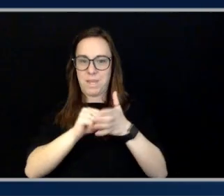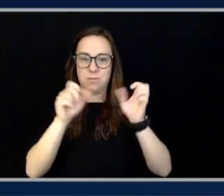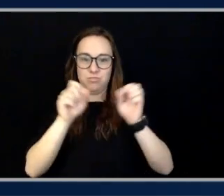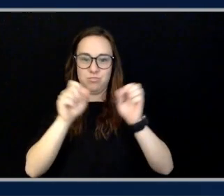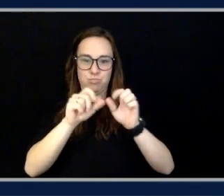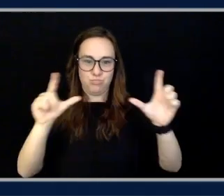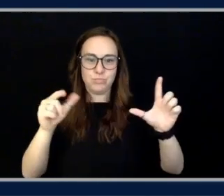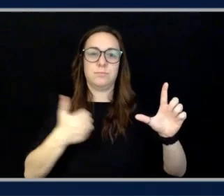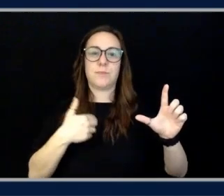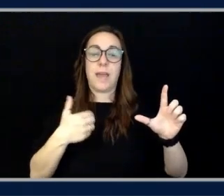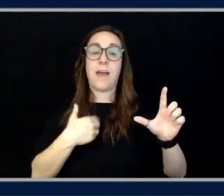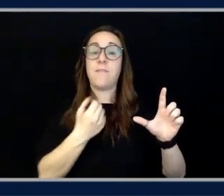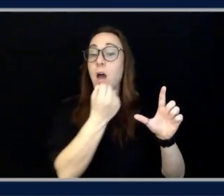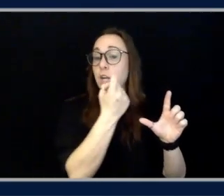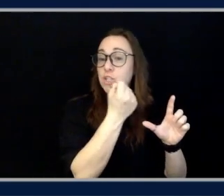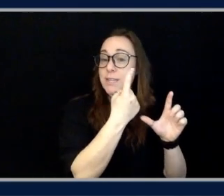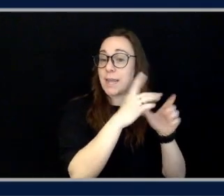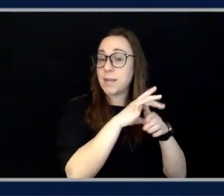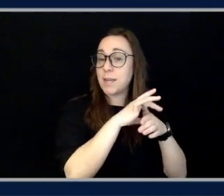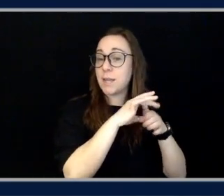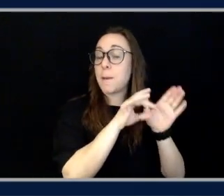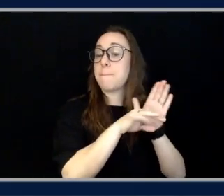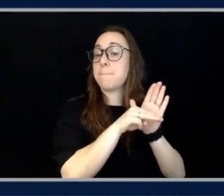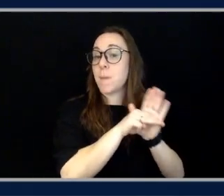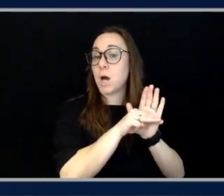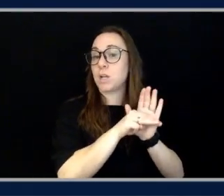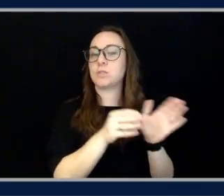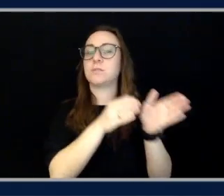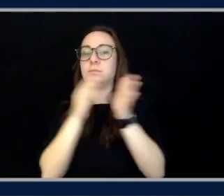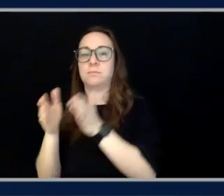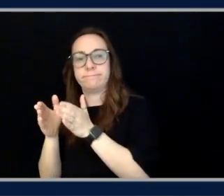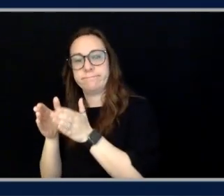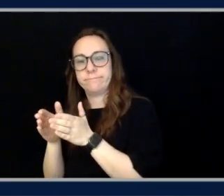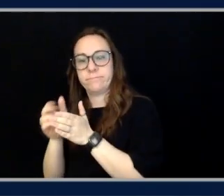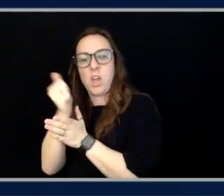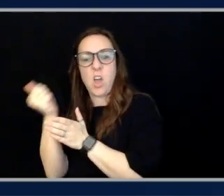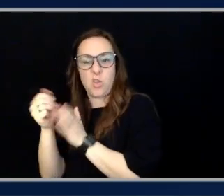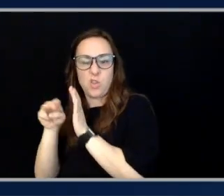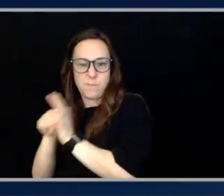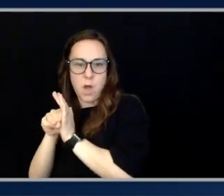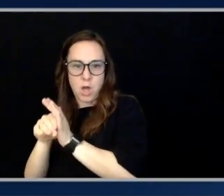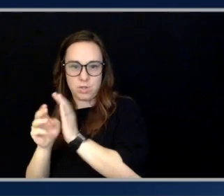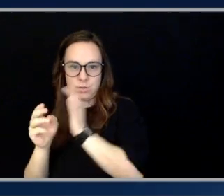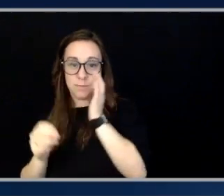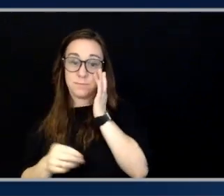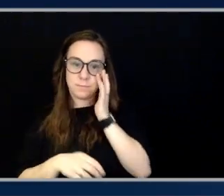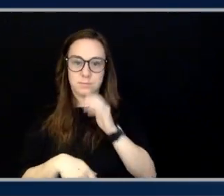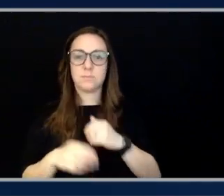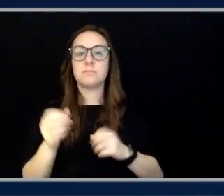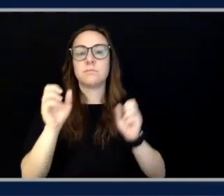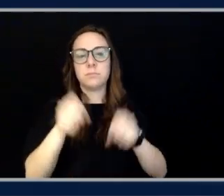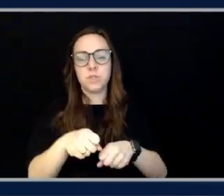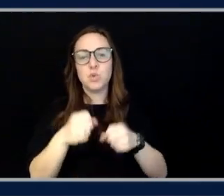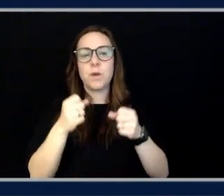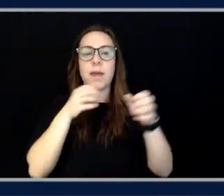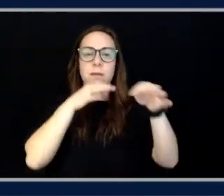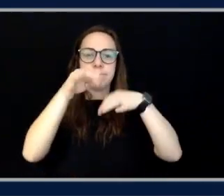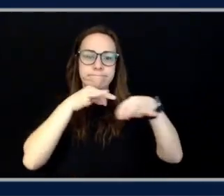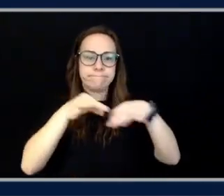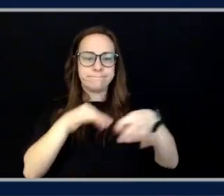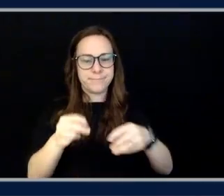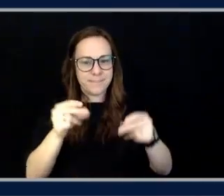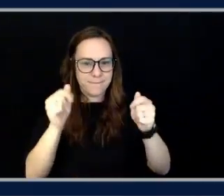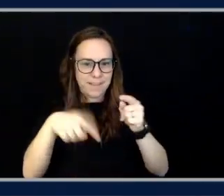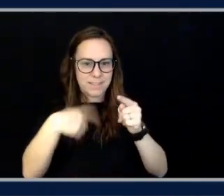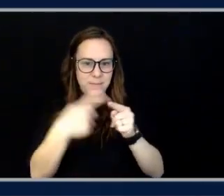content creation models. And if you scroll towards the bottom, you can get a quick view of the different capabilities of each model. And then towards